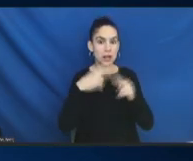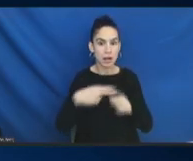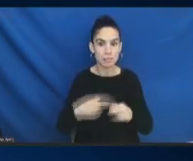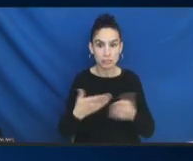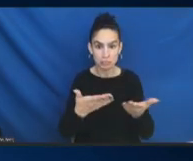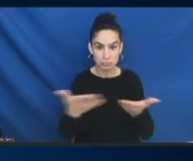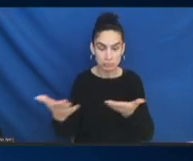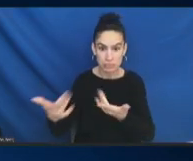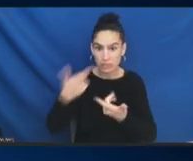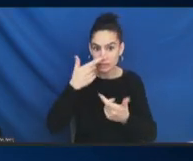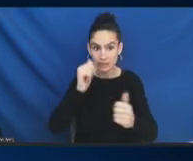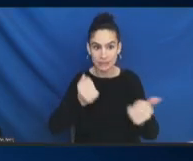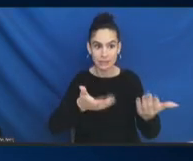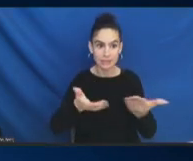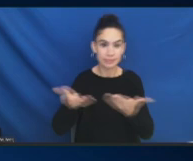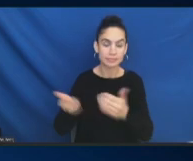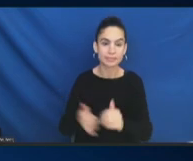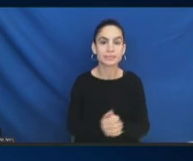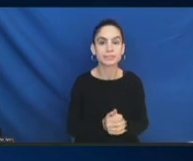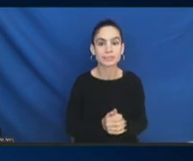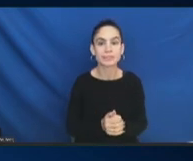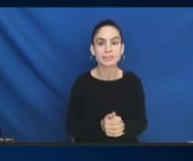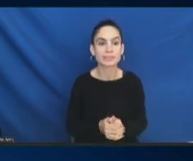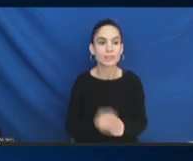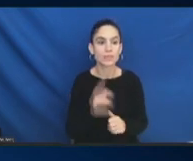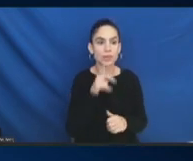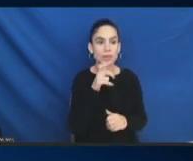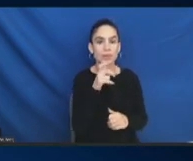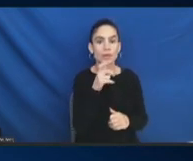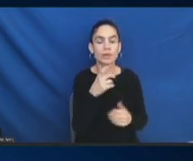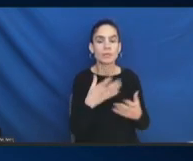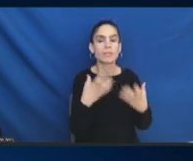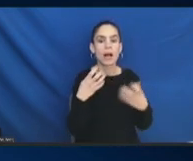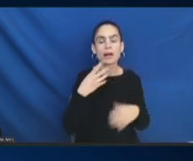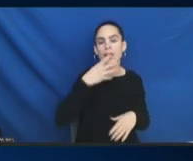So, who's interested in immigration and citizenship status?